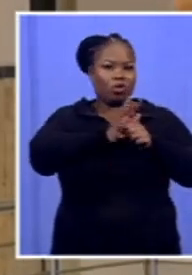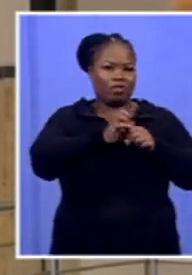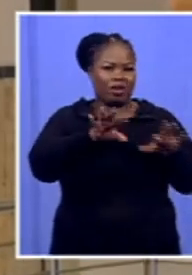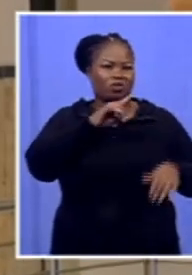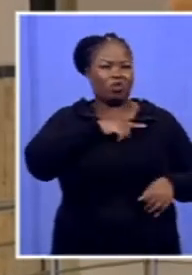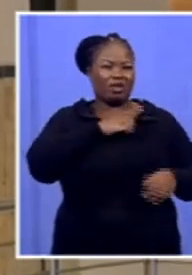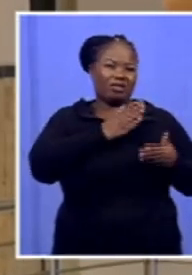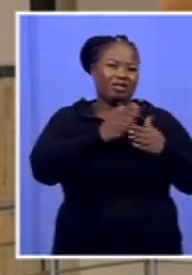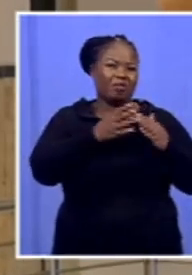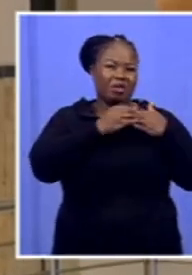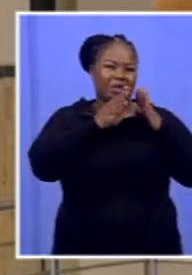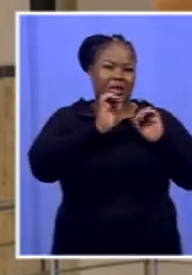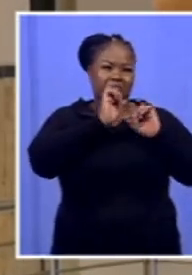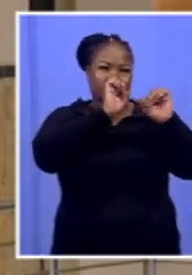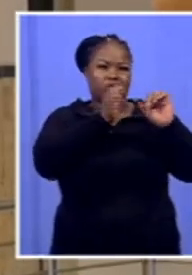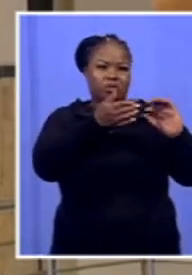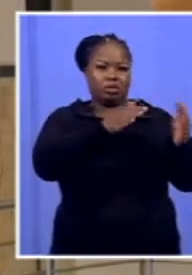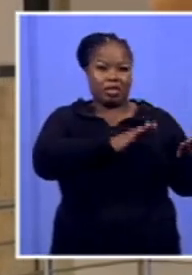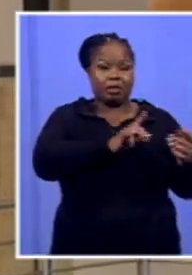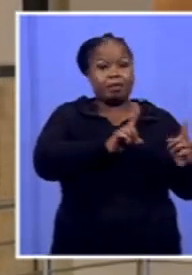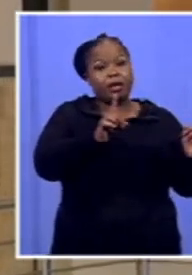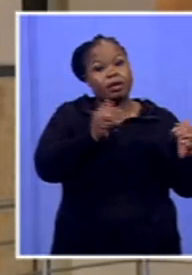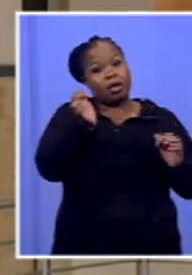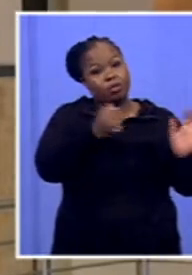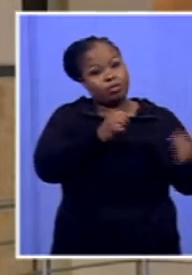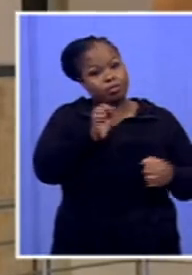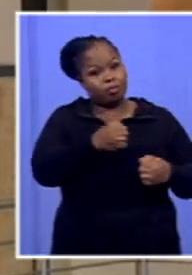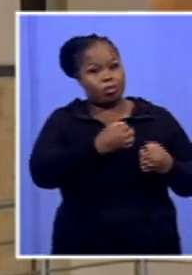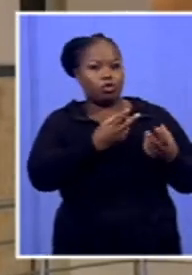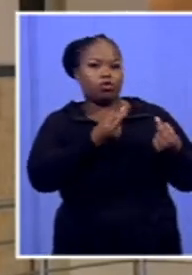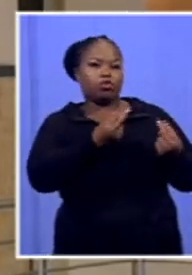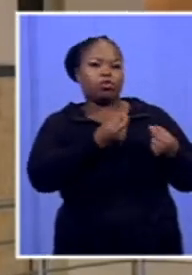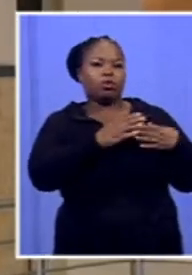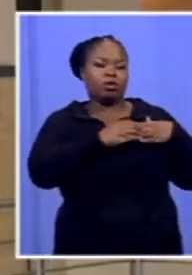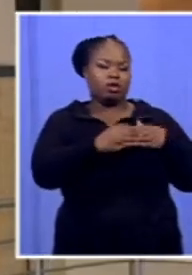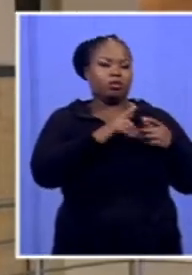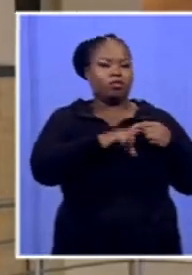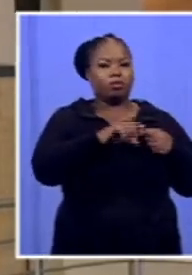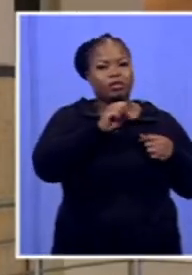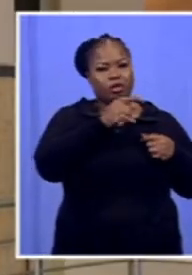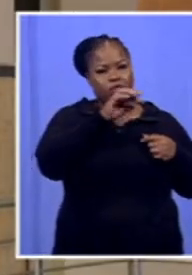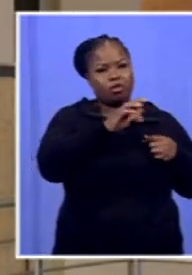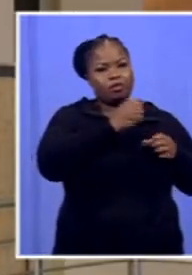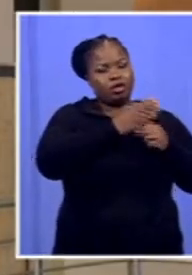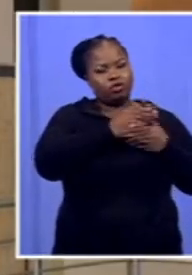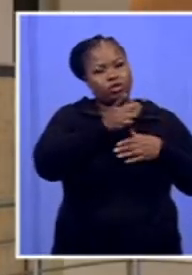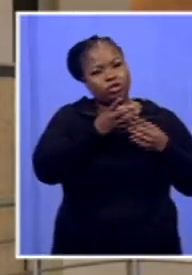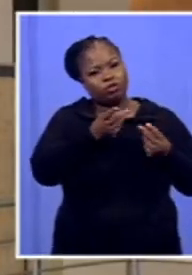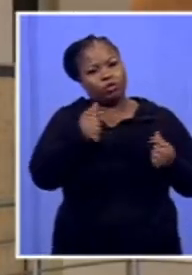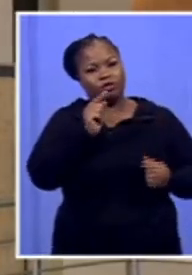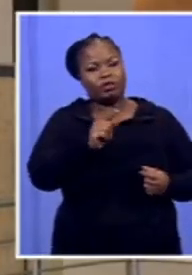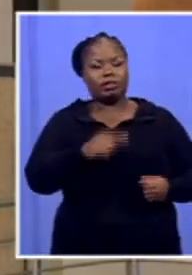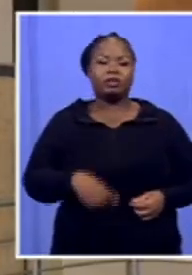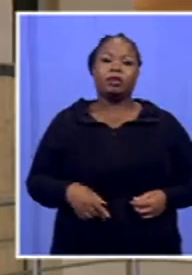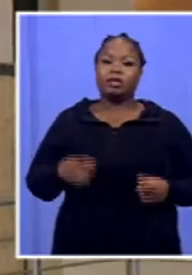But now I believe that there's a new leadership from some that will make sure that the attendees met. As a